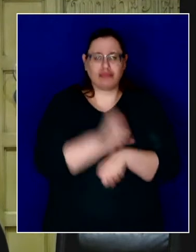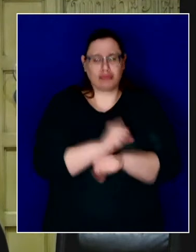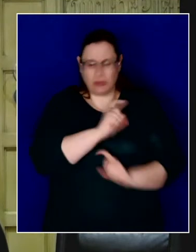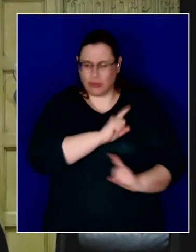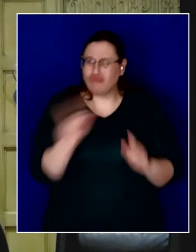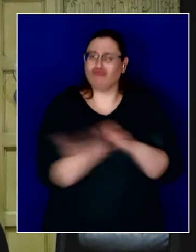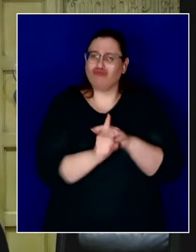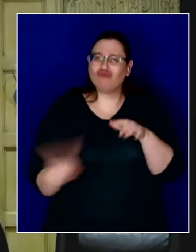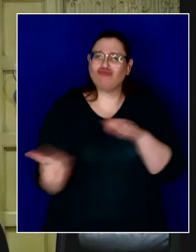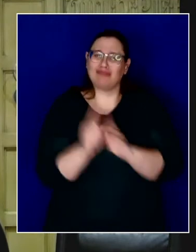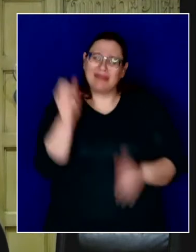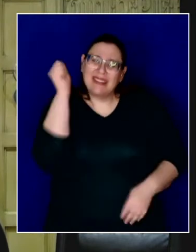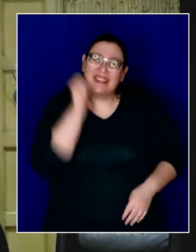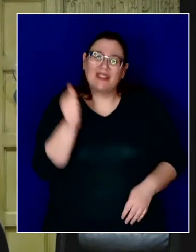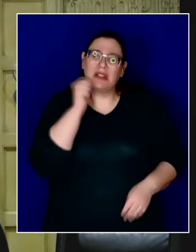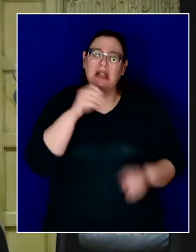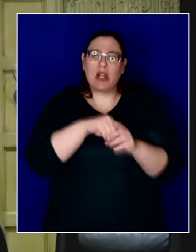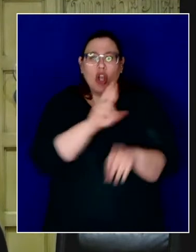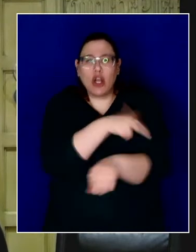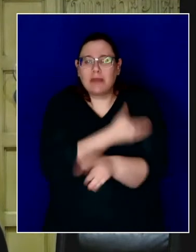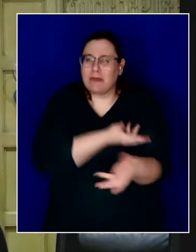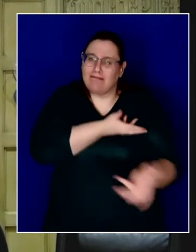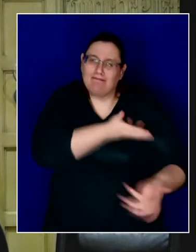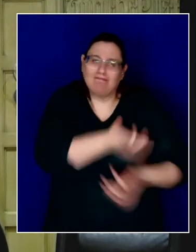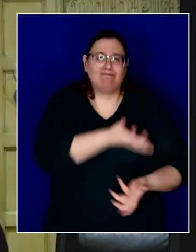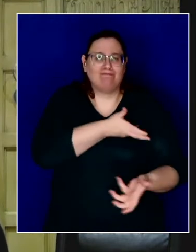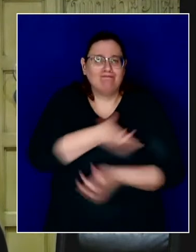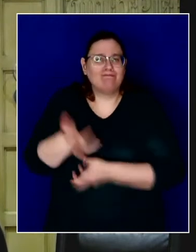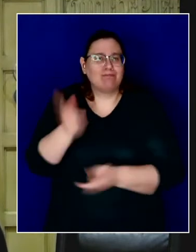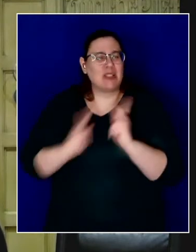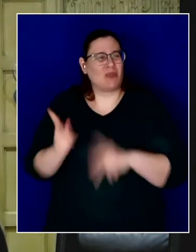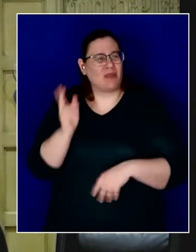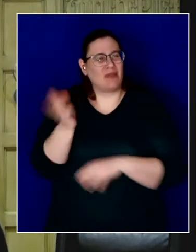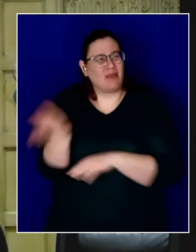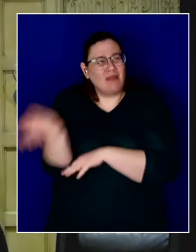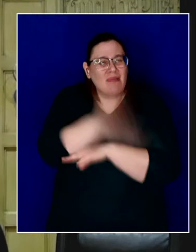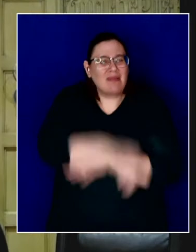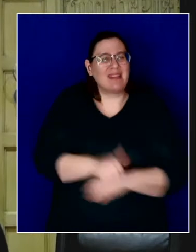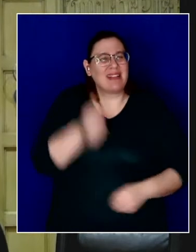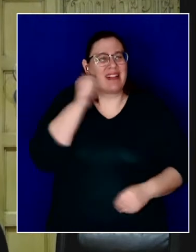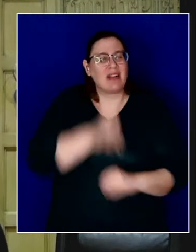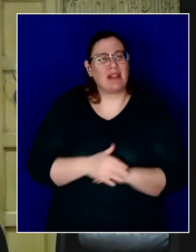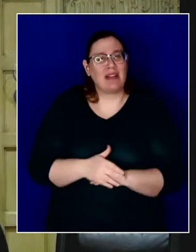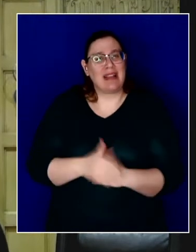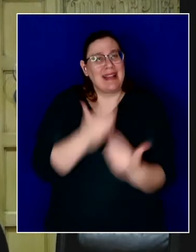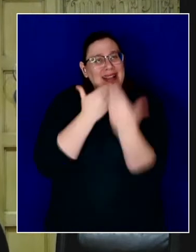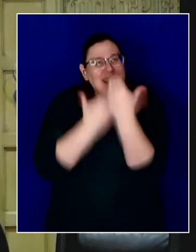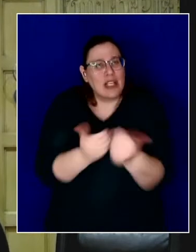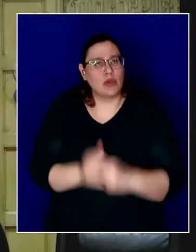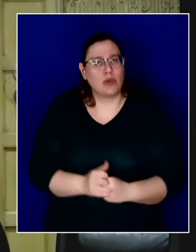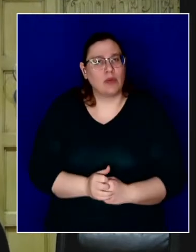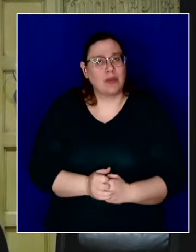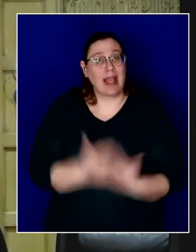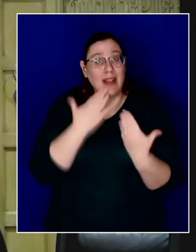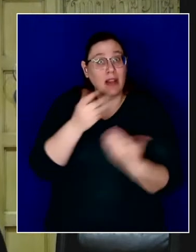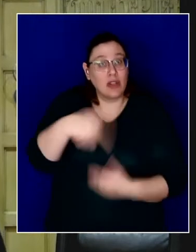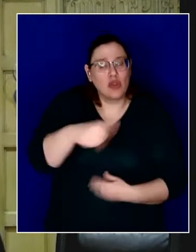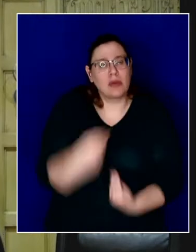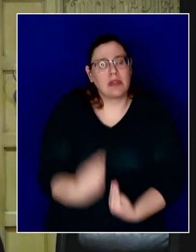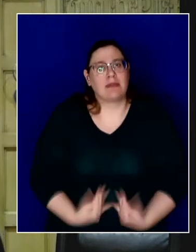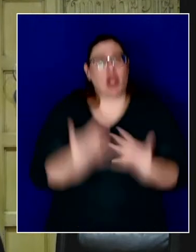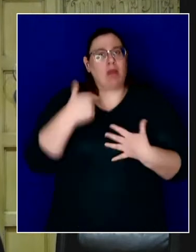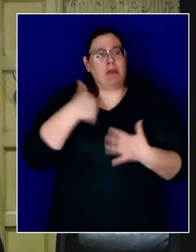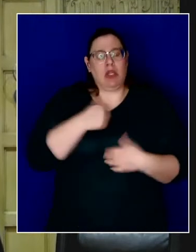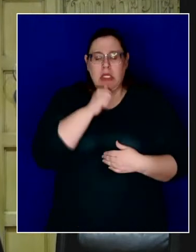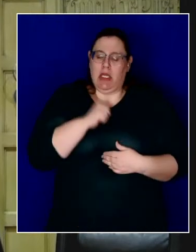in our hospitals working day in and day out. I want to thank you all, and thank you for inspiring me to keep going. This year